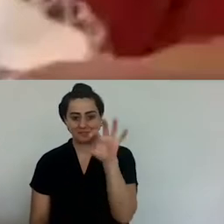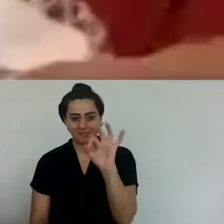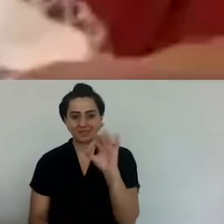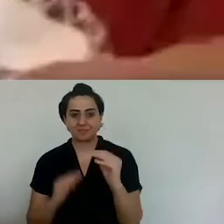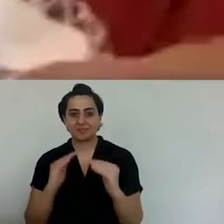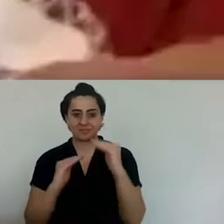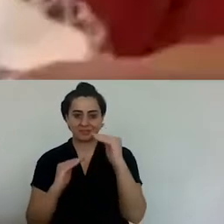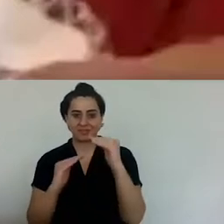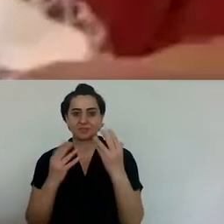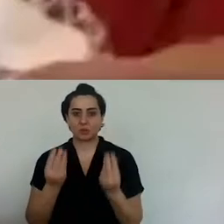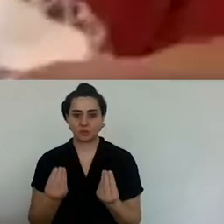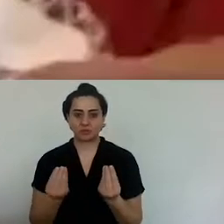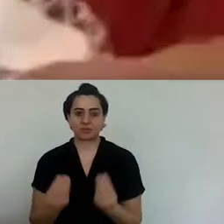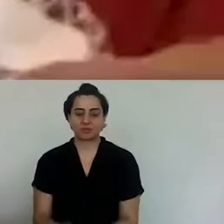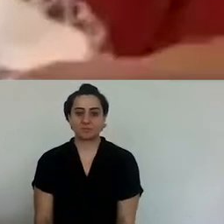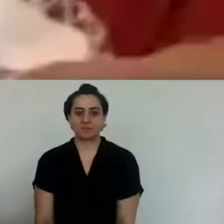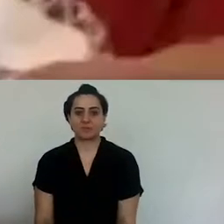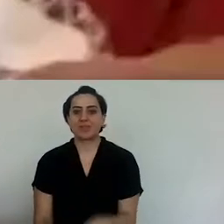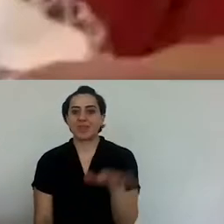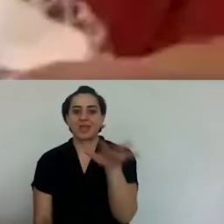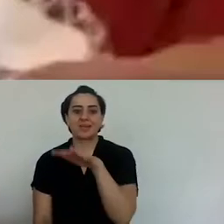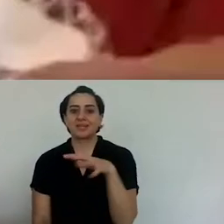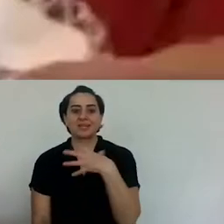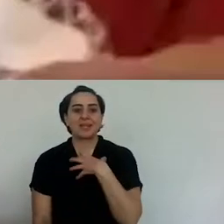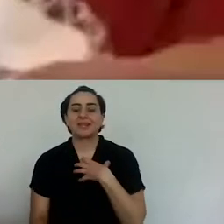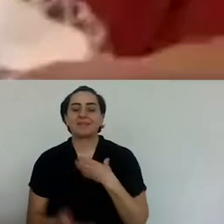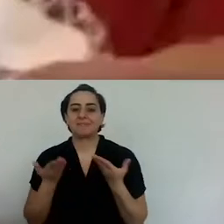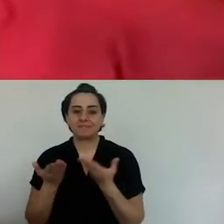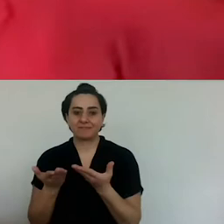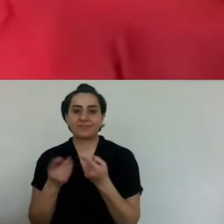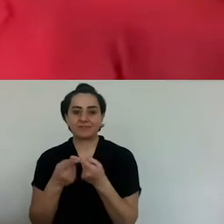A little bit over 180 centigrade degrees.